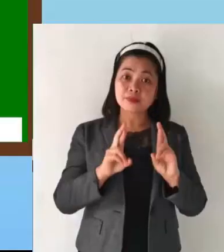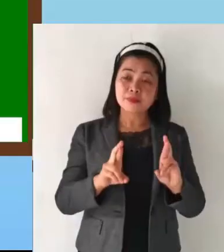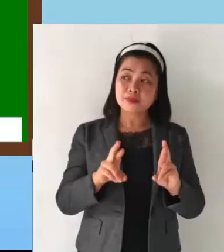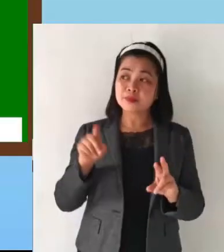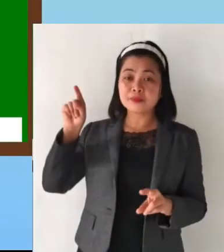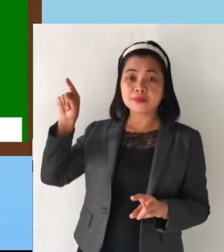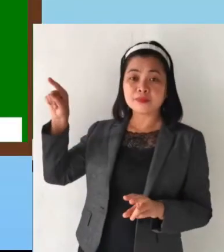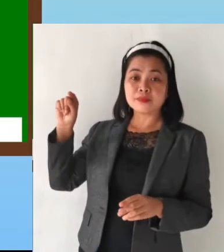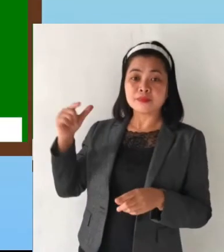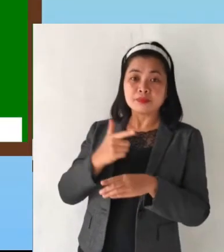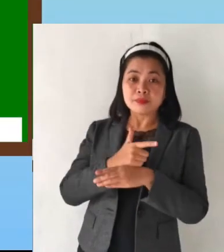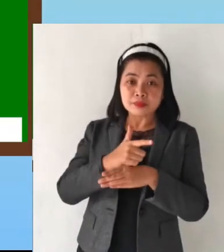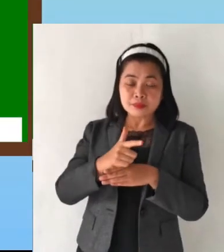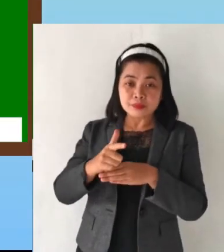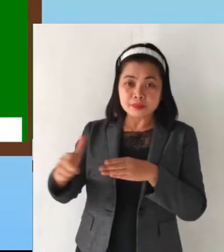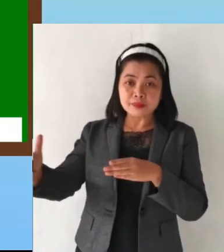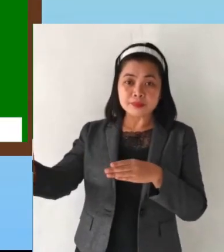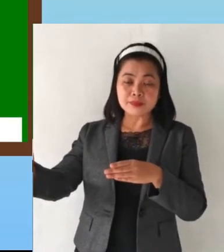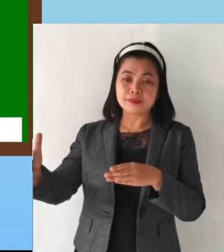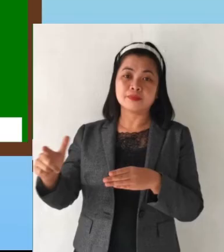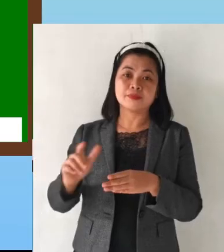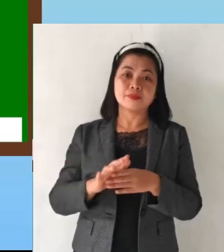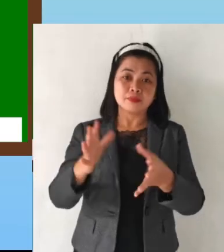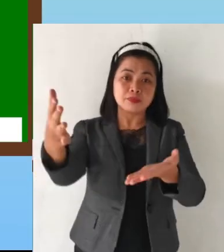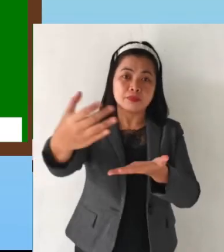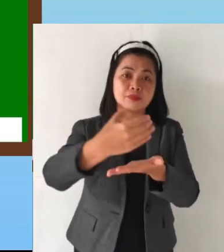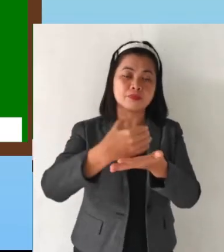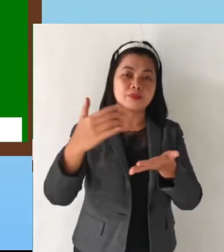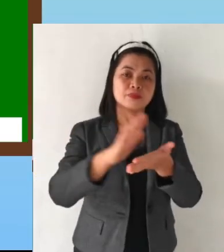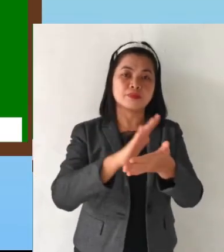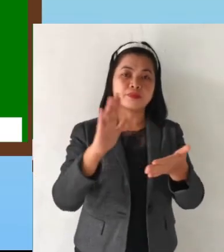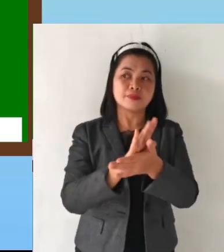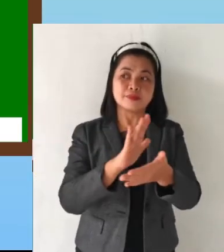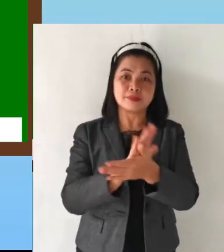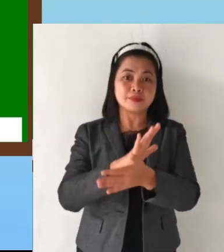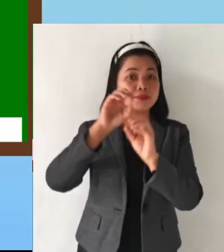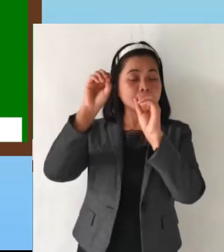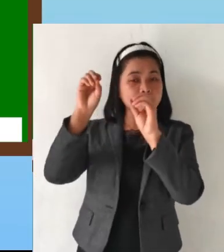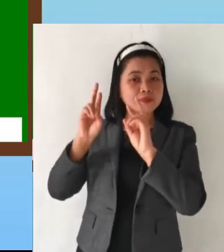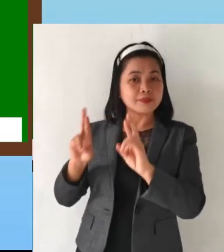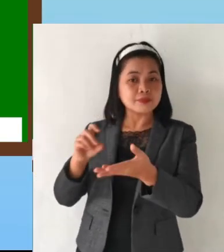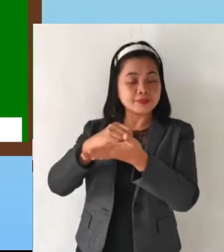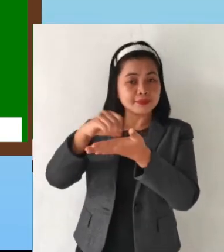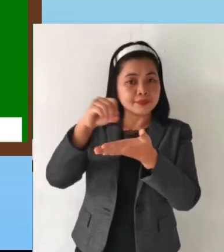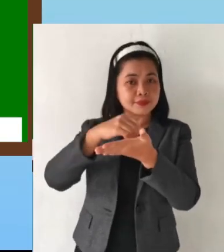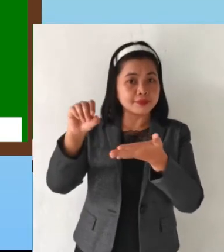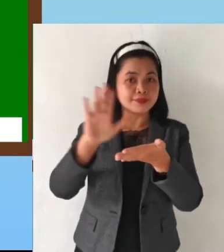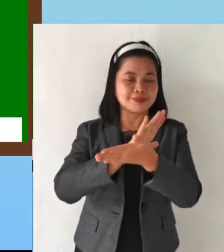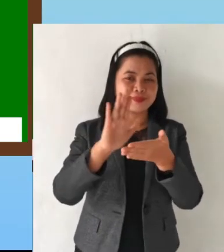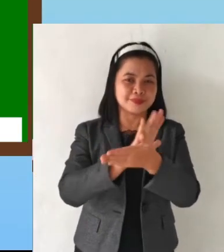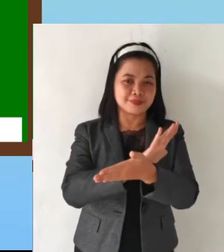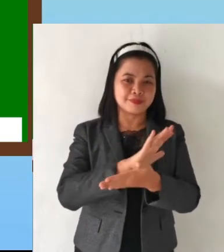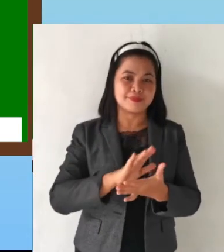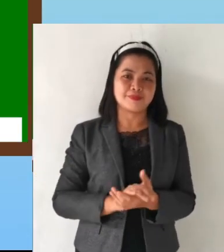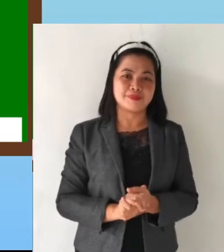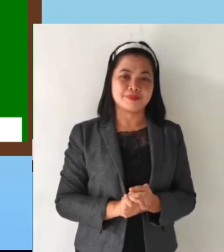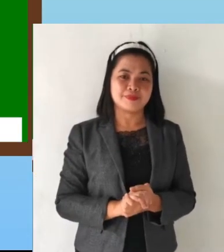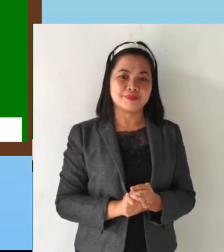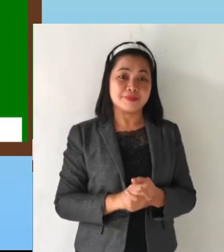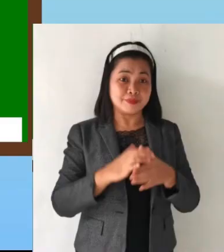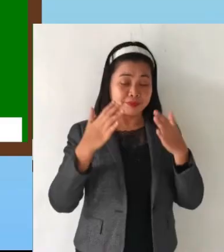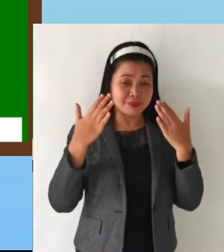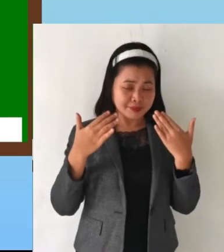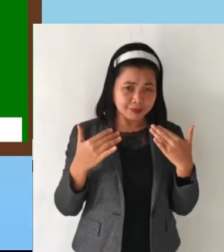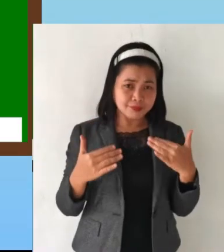right now will collect all your papers and they will be the one to check your paper. We are about to